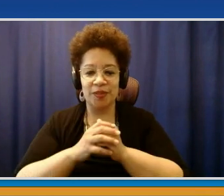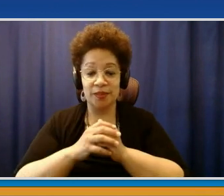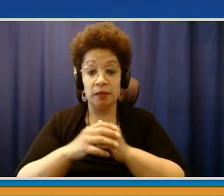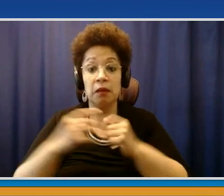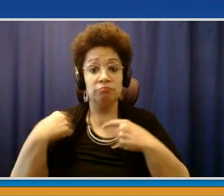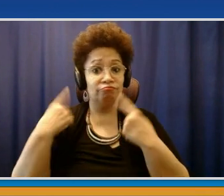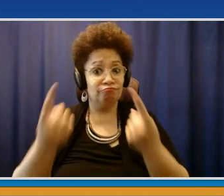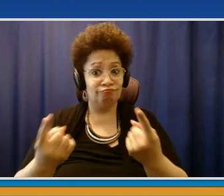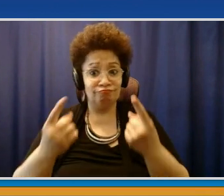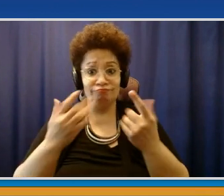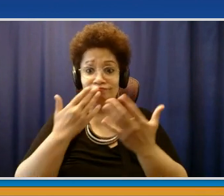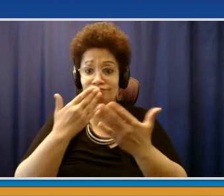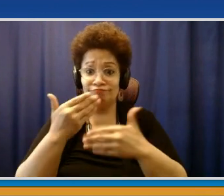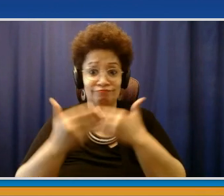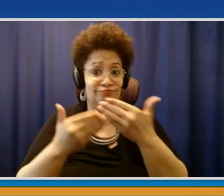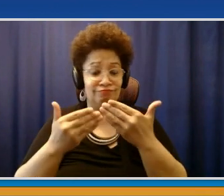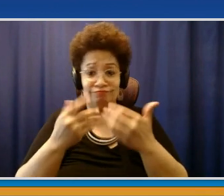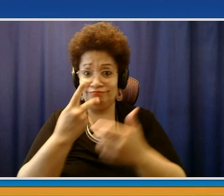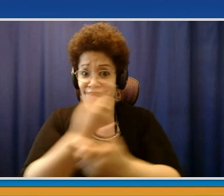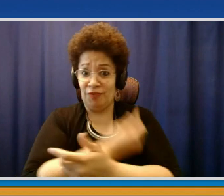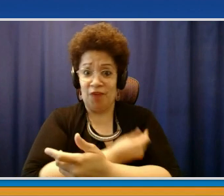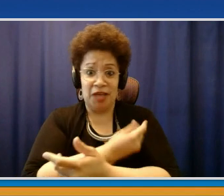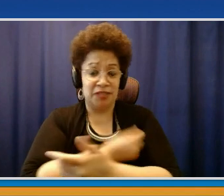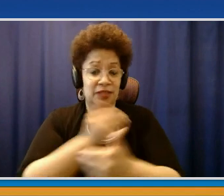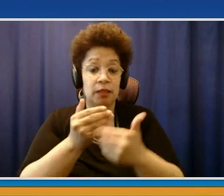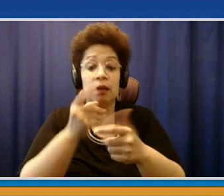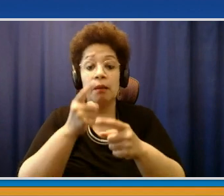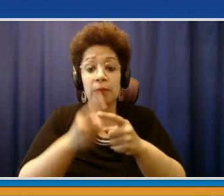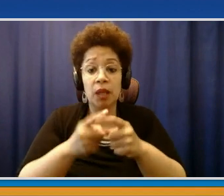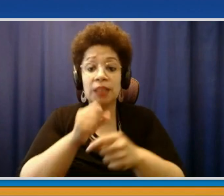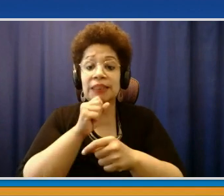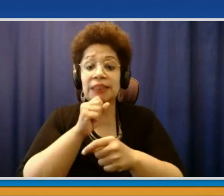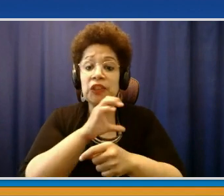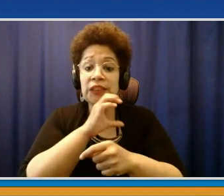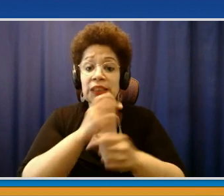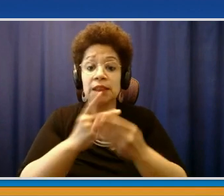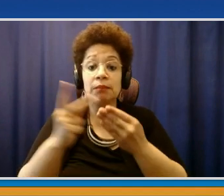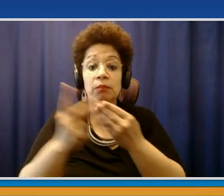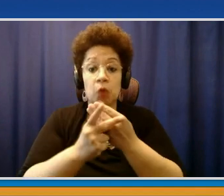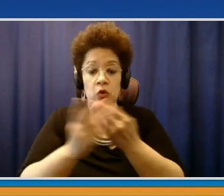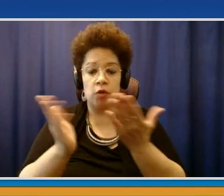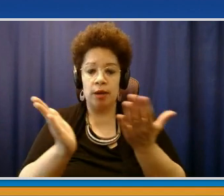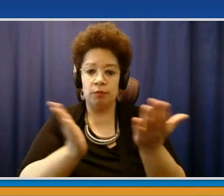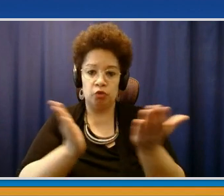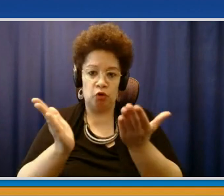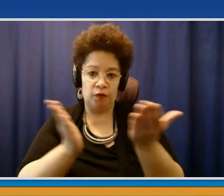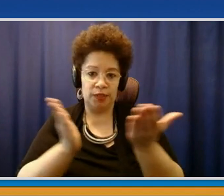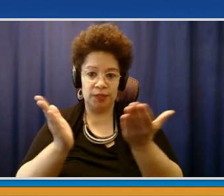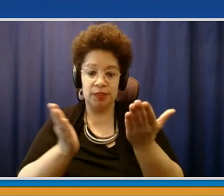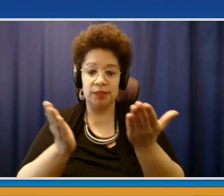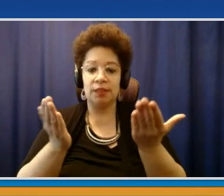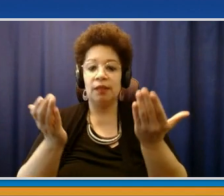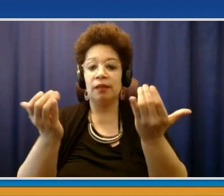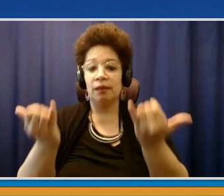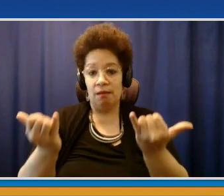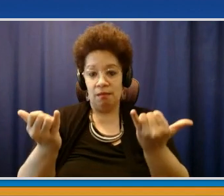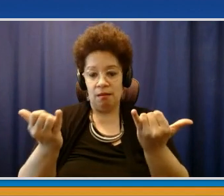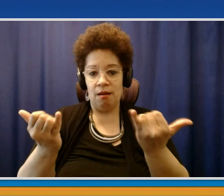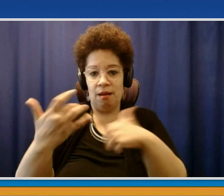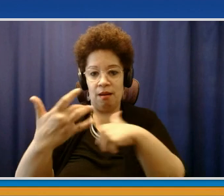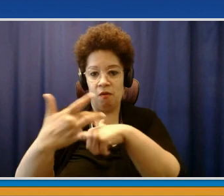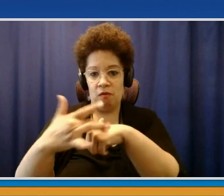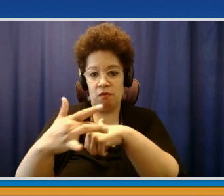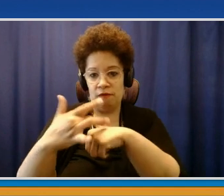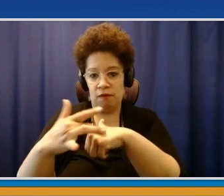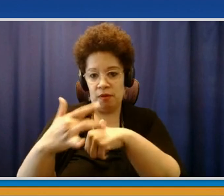department, the County Department of Senior Programs and Services has announced, again, the additional availability of COVID-19 for